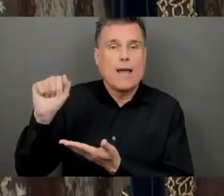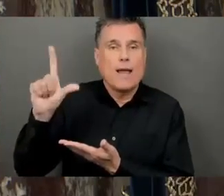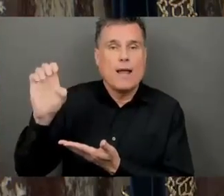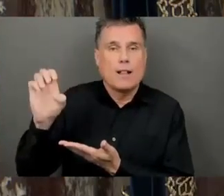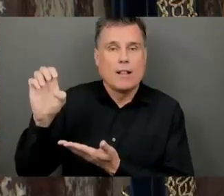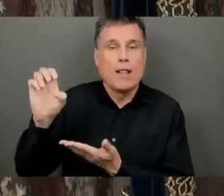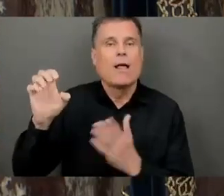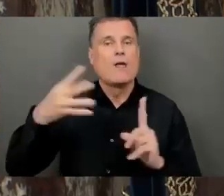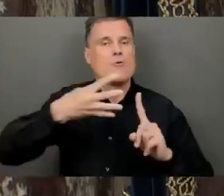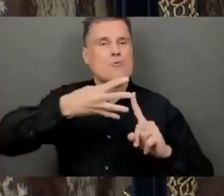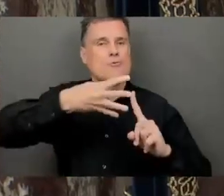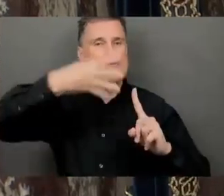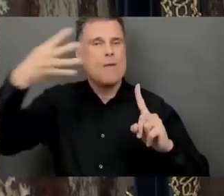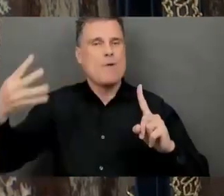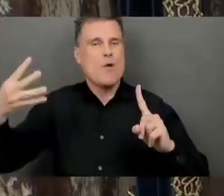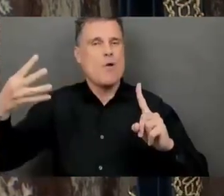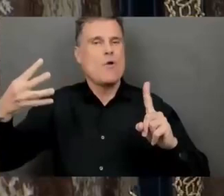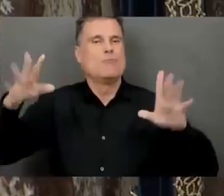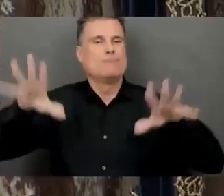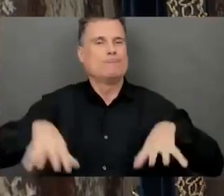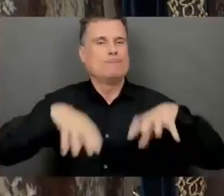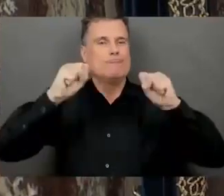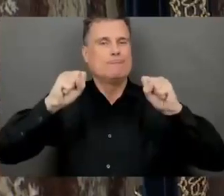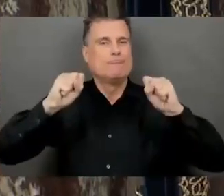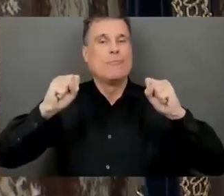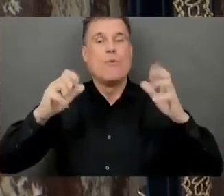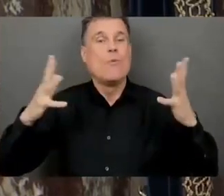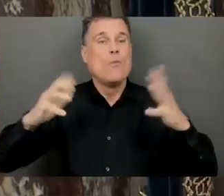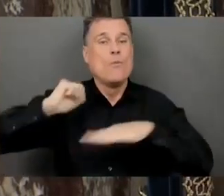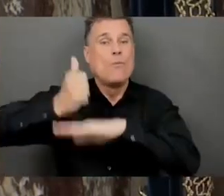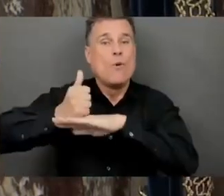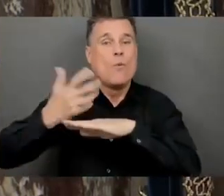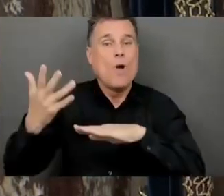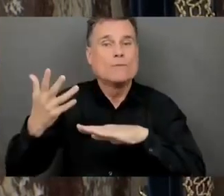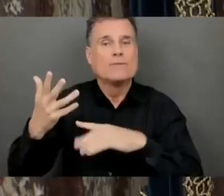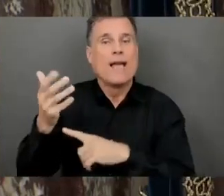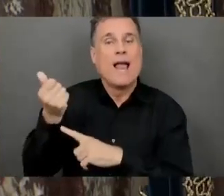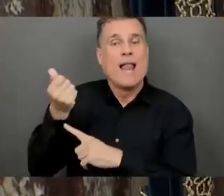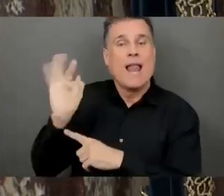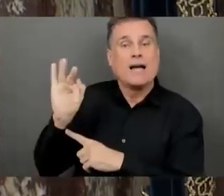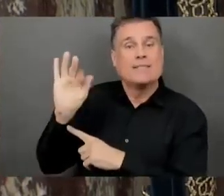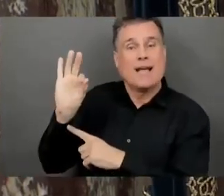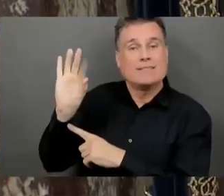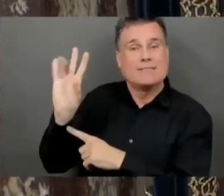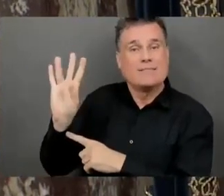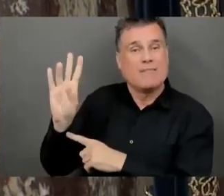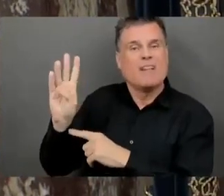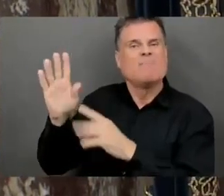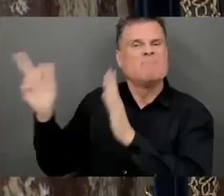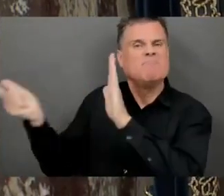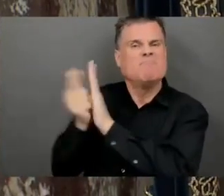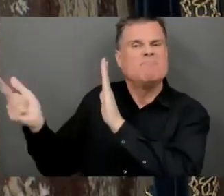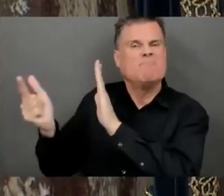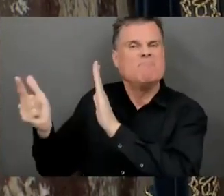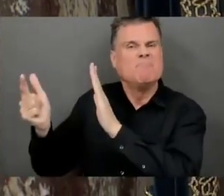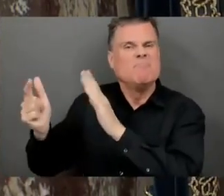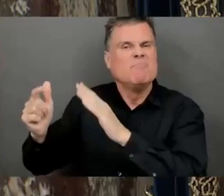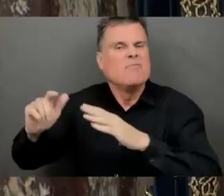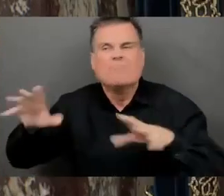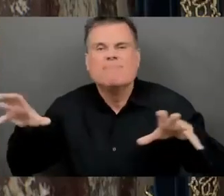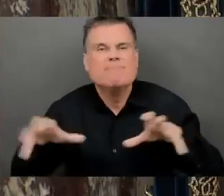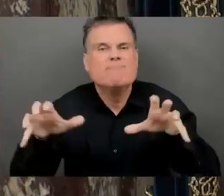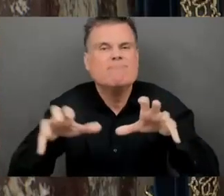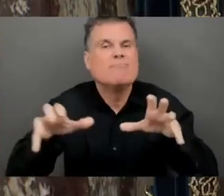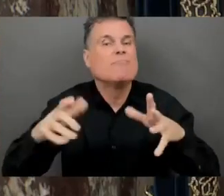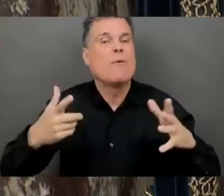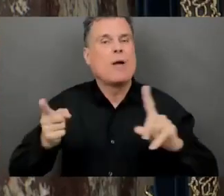of books in 1997. The first Surrey Pride event was August 1999 at Sullivan Hall, and the group